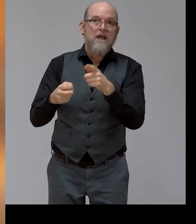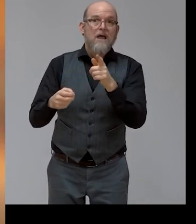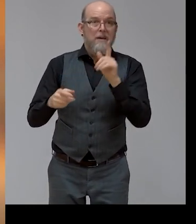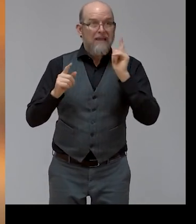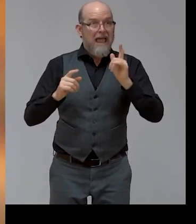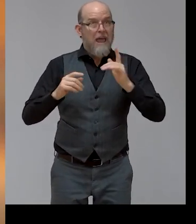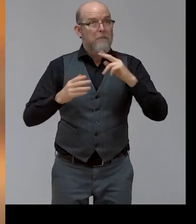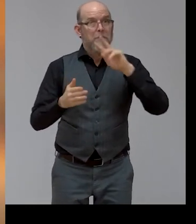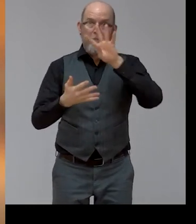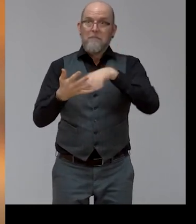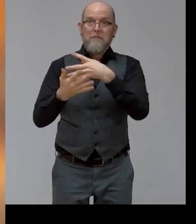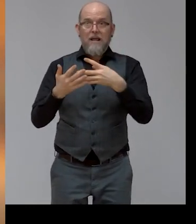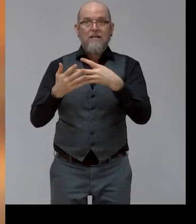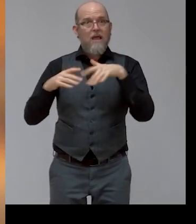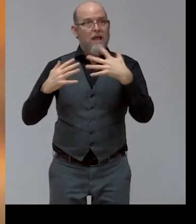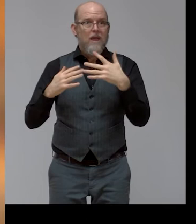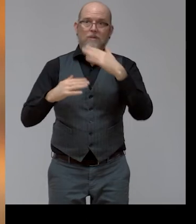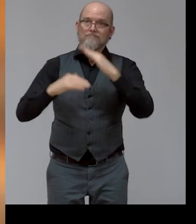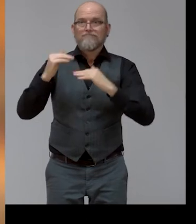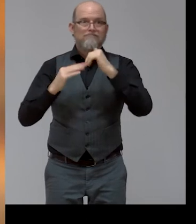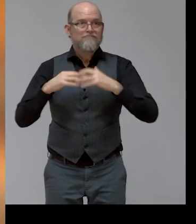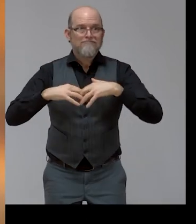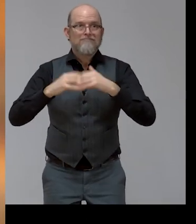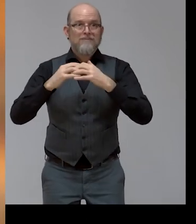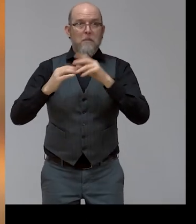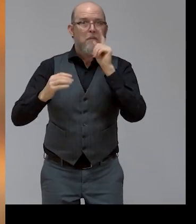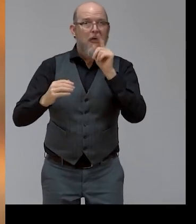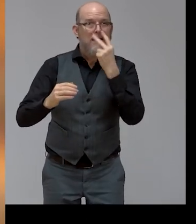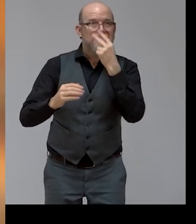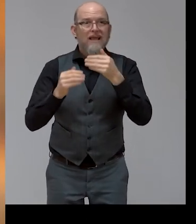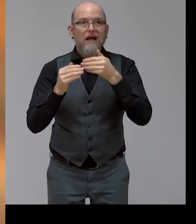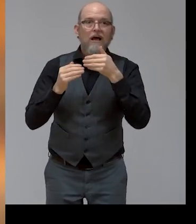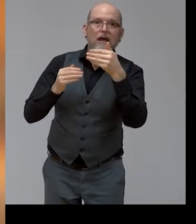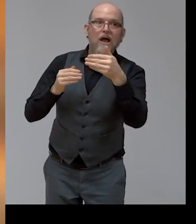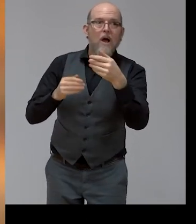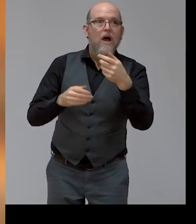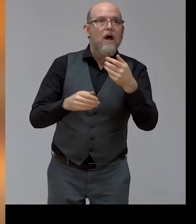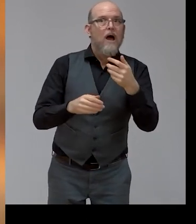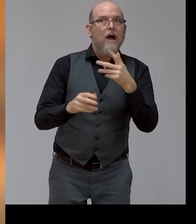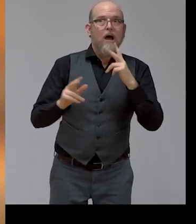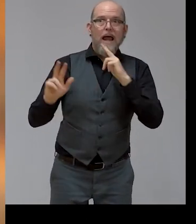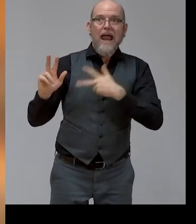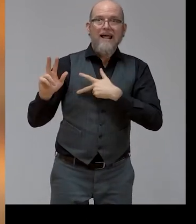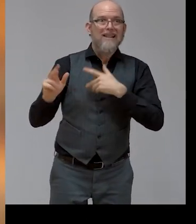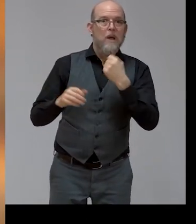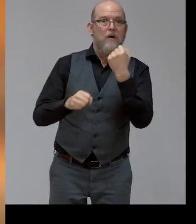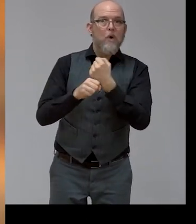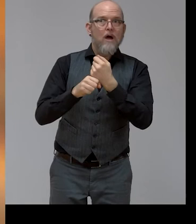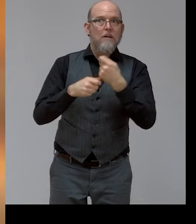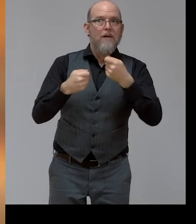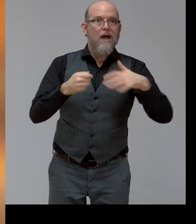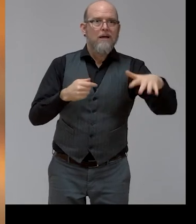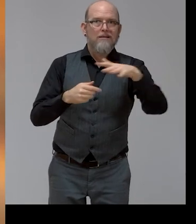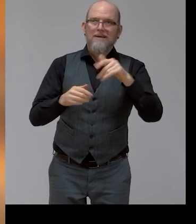hand, the dark reality of the labor markets at this point for persons with disabilities.